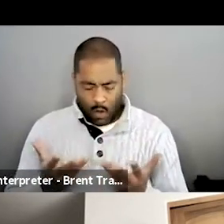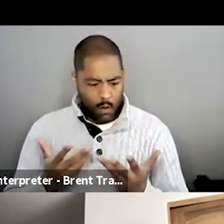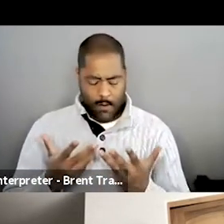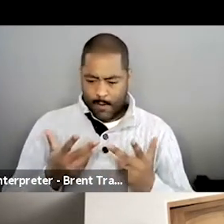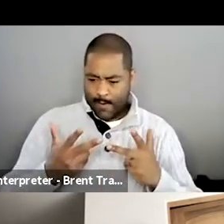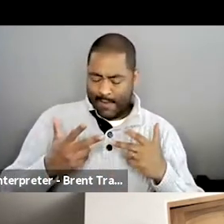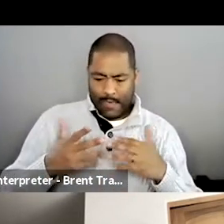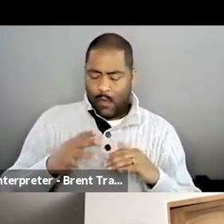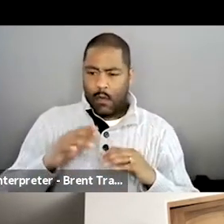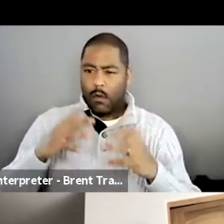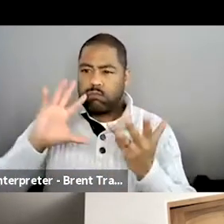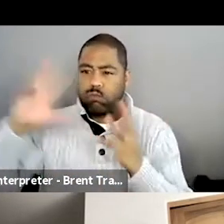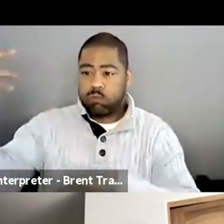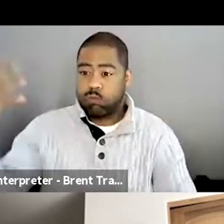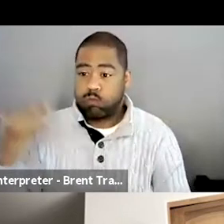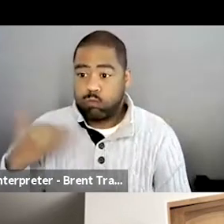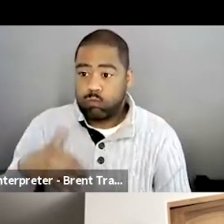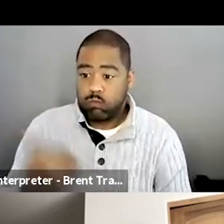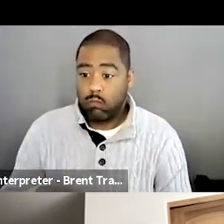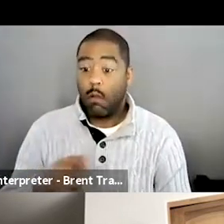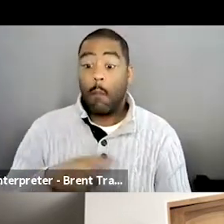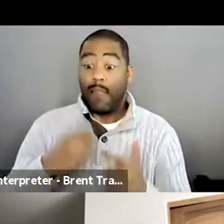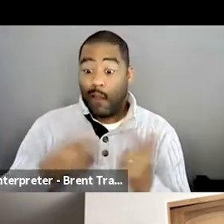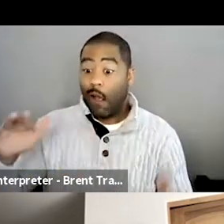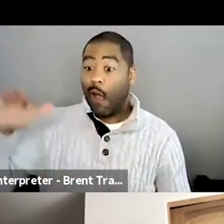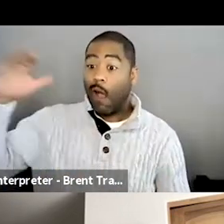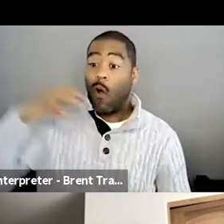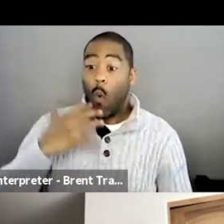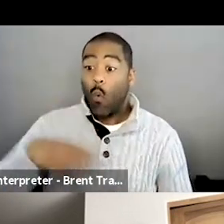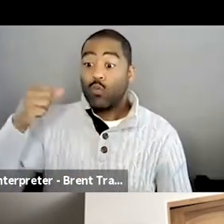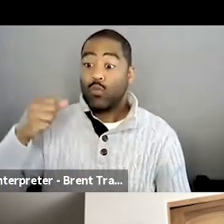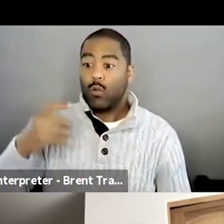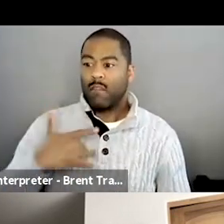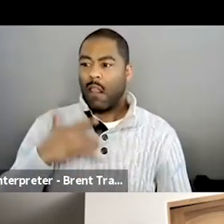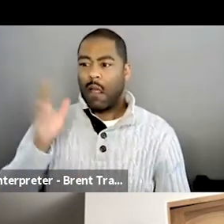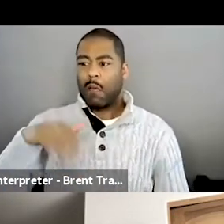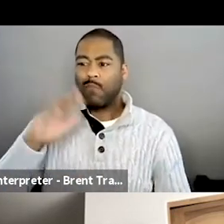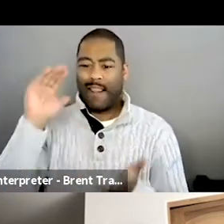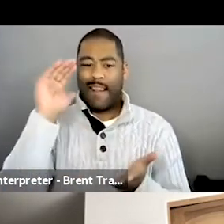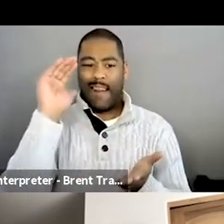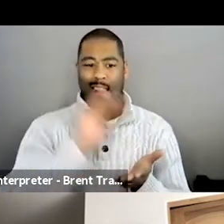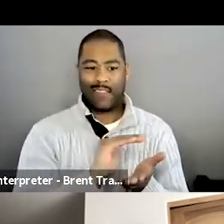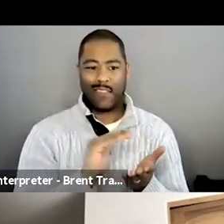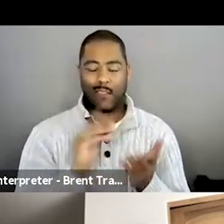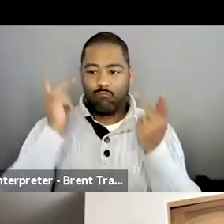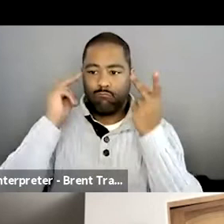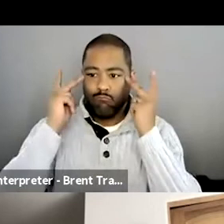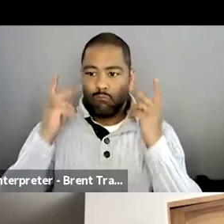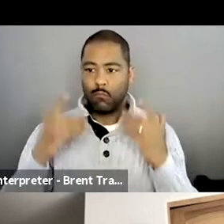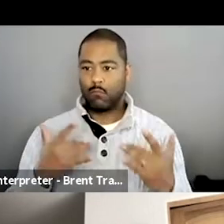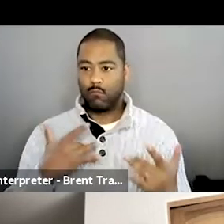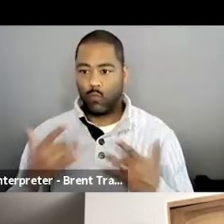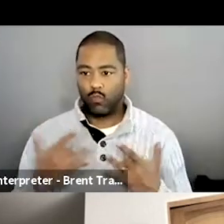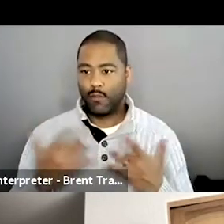it's not nearly as threatening. Yeah. There, there's actually a question from the audience,